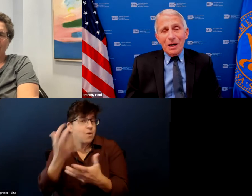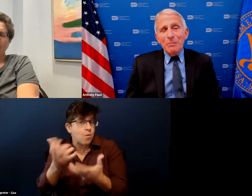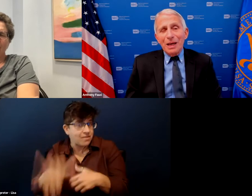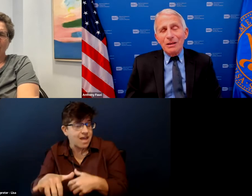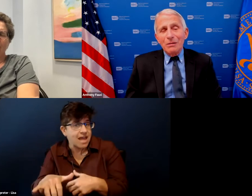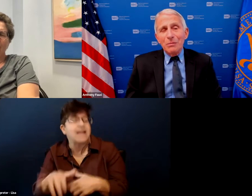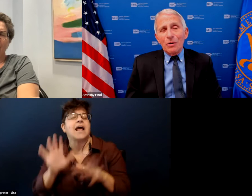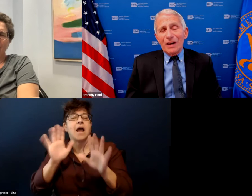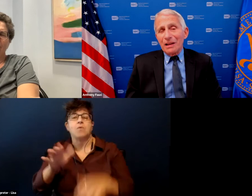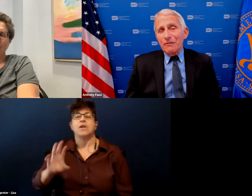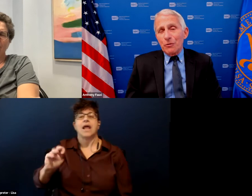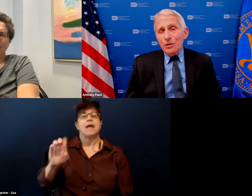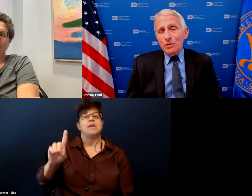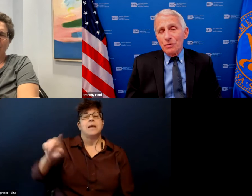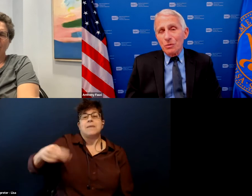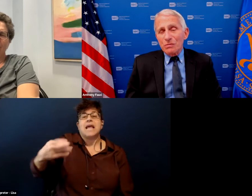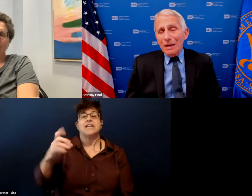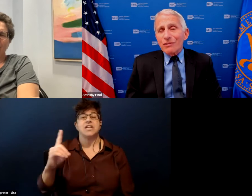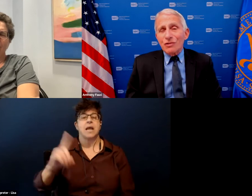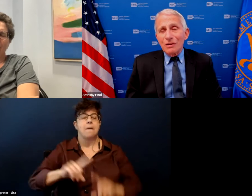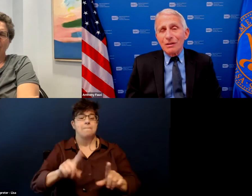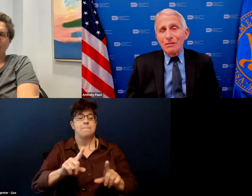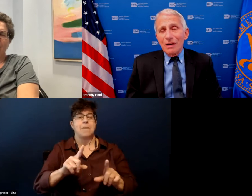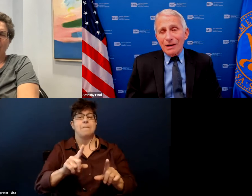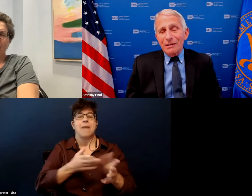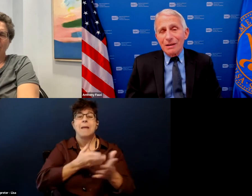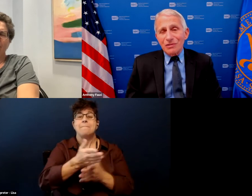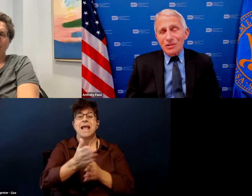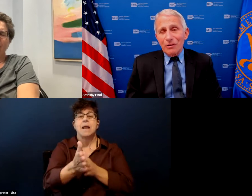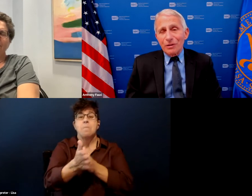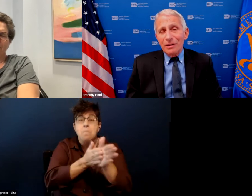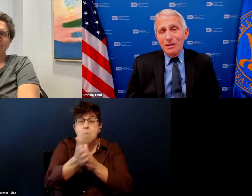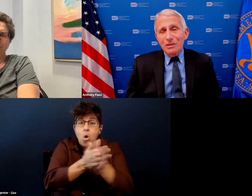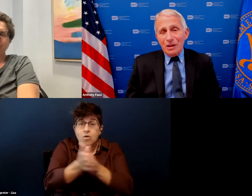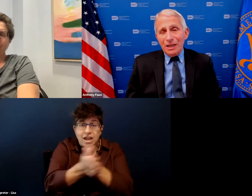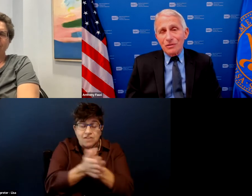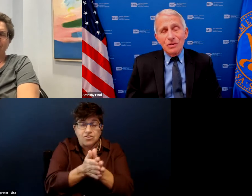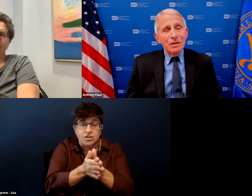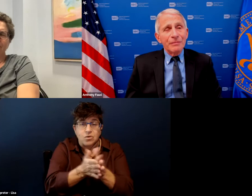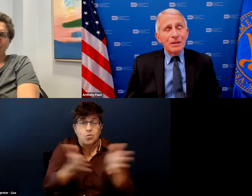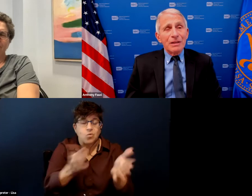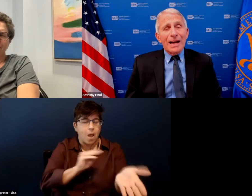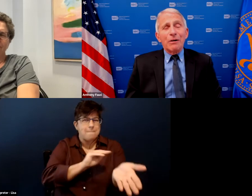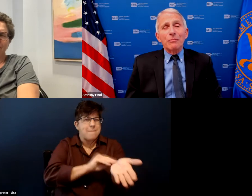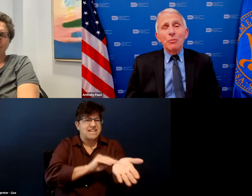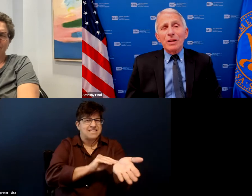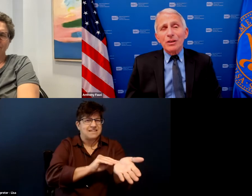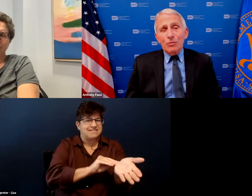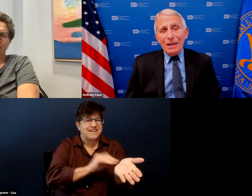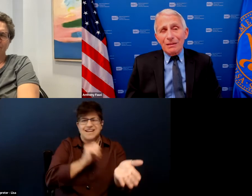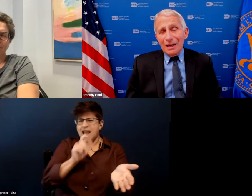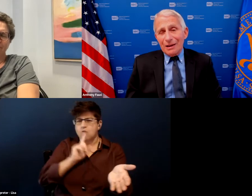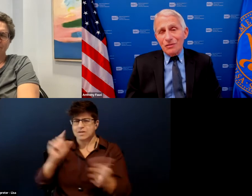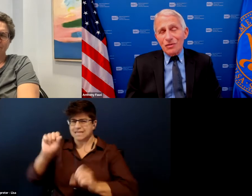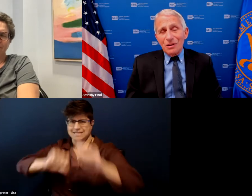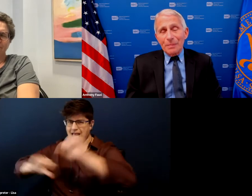my main motivating force was medicine not necessarily science now one of the